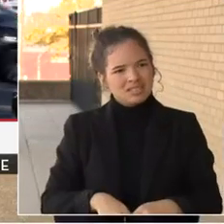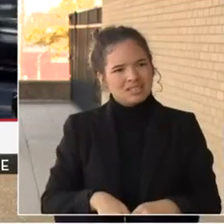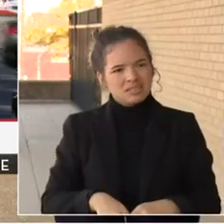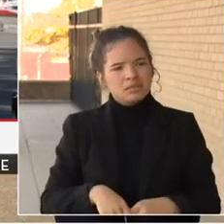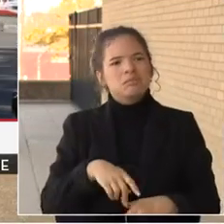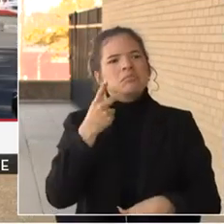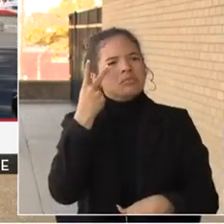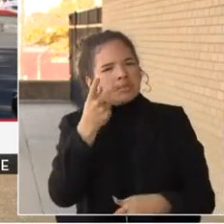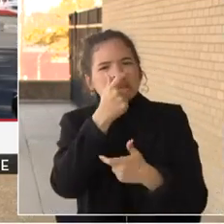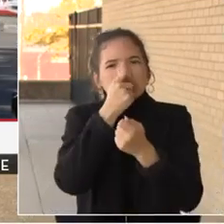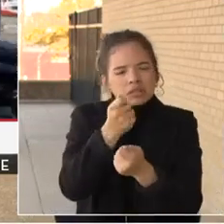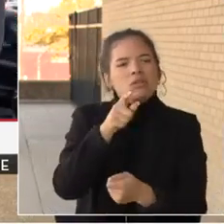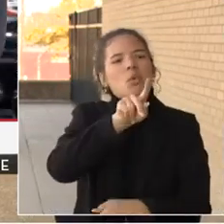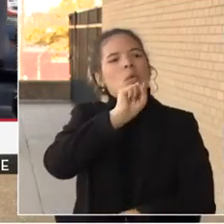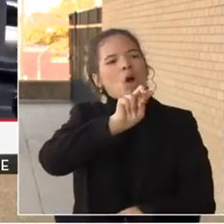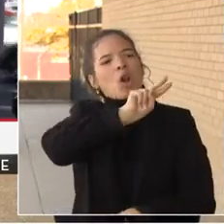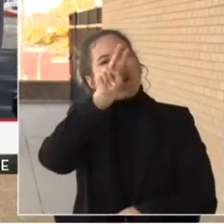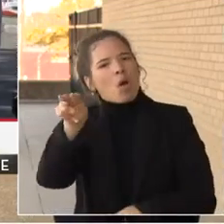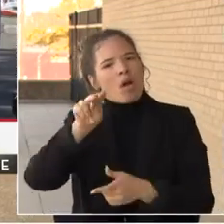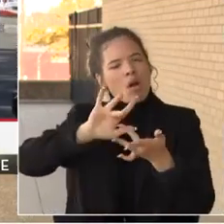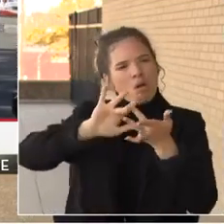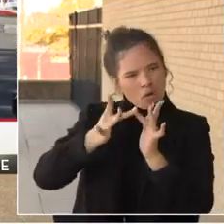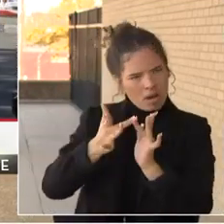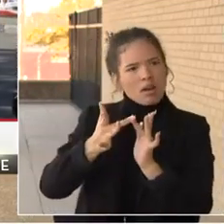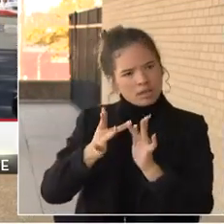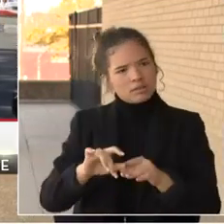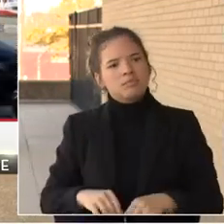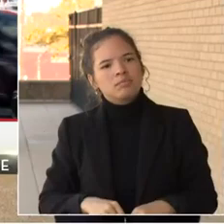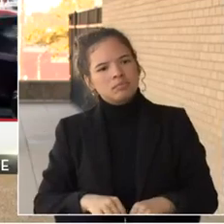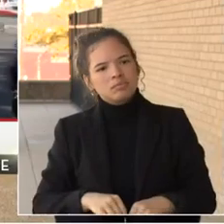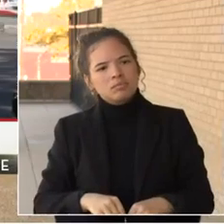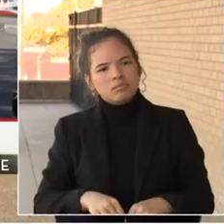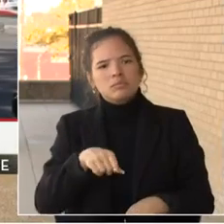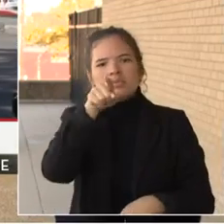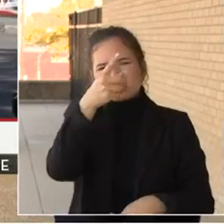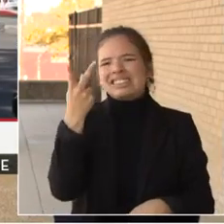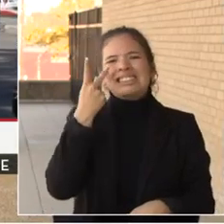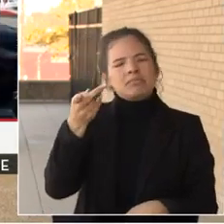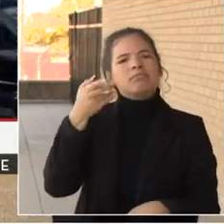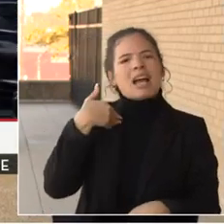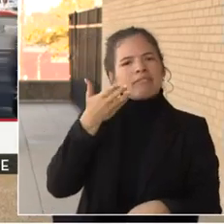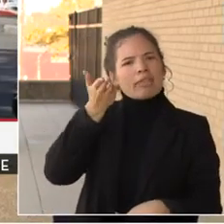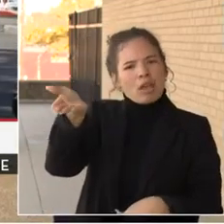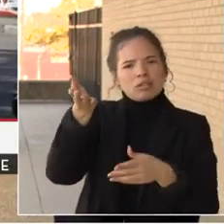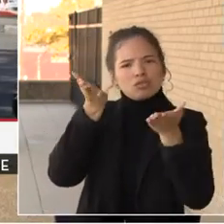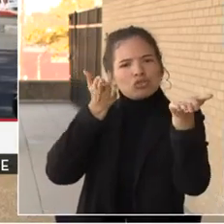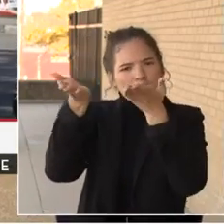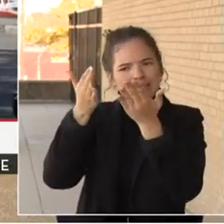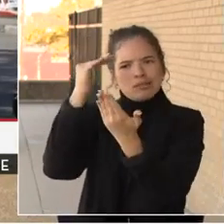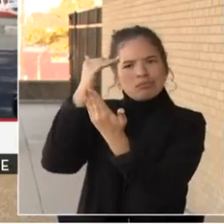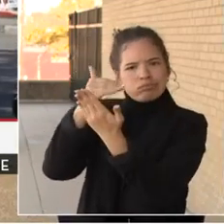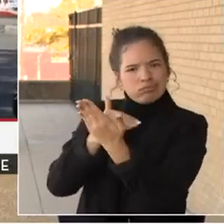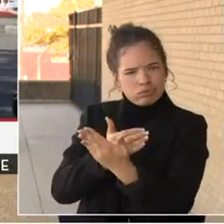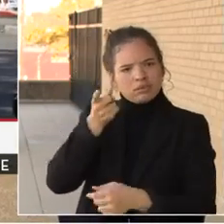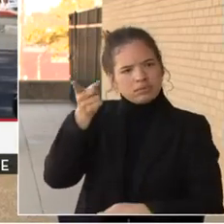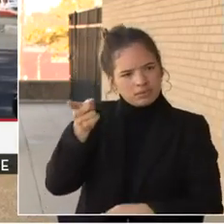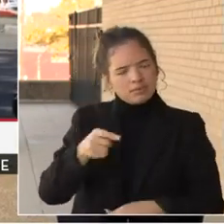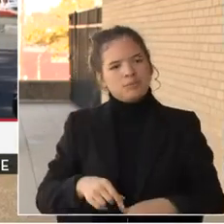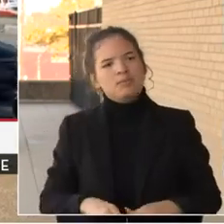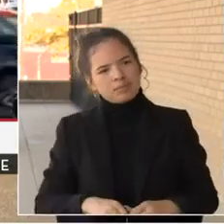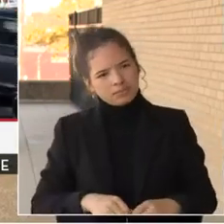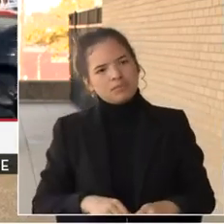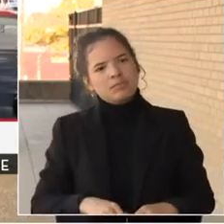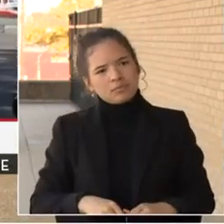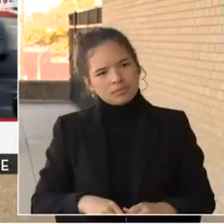.dc.gov under the Services tab. We also want to highlight Safe Exchange